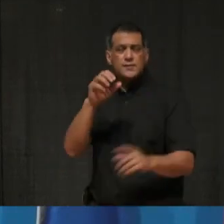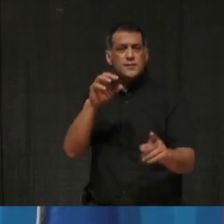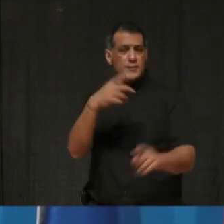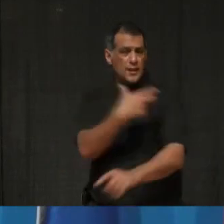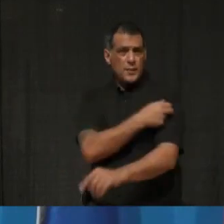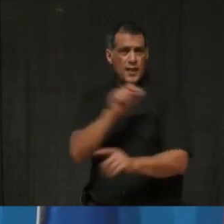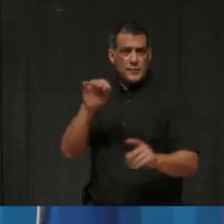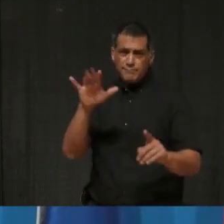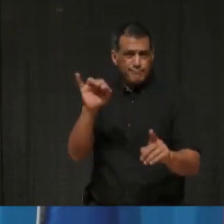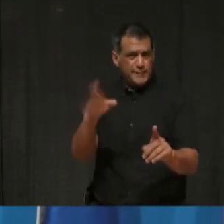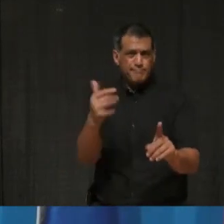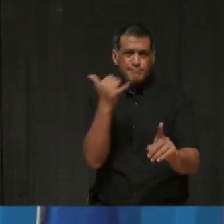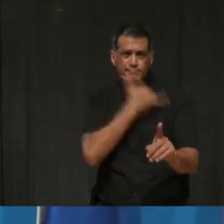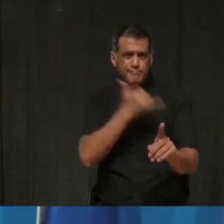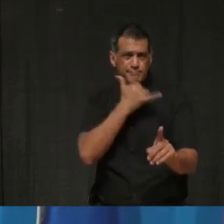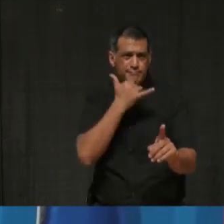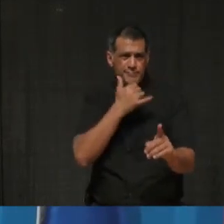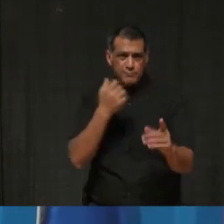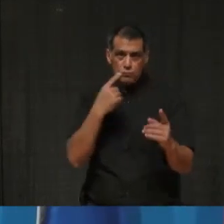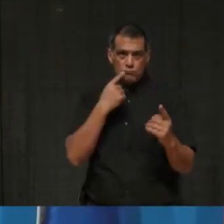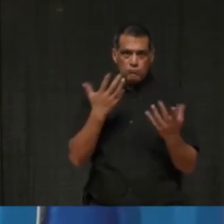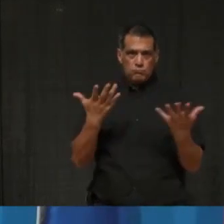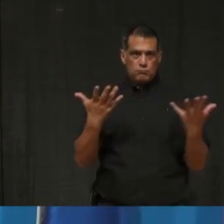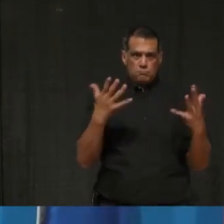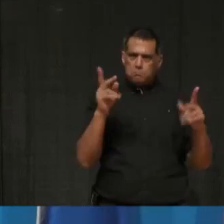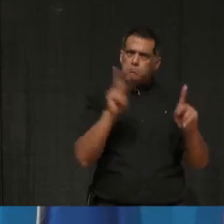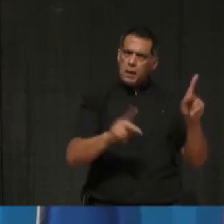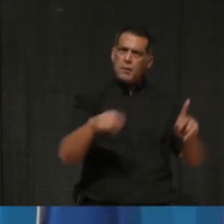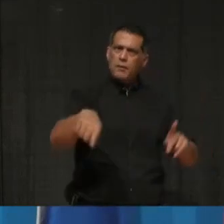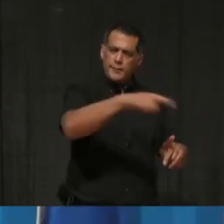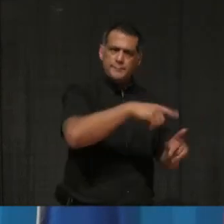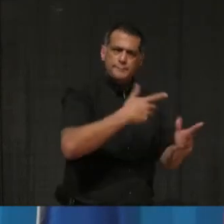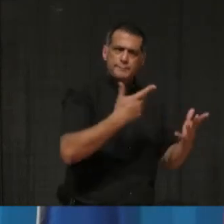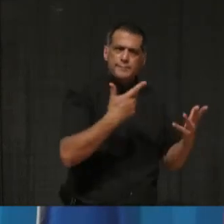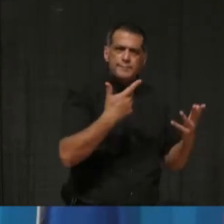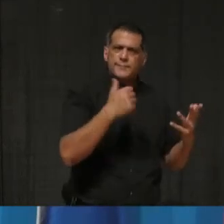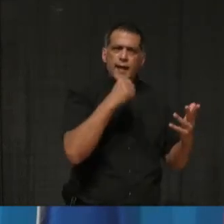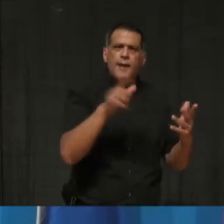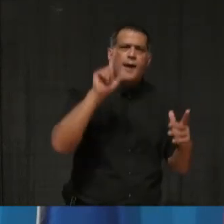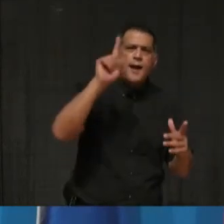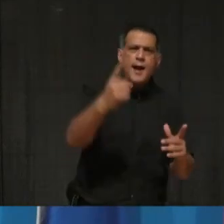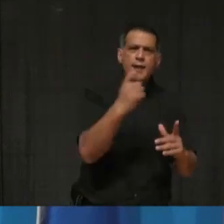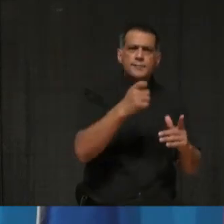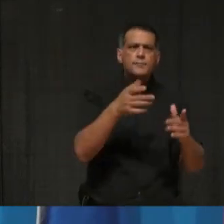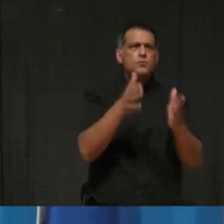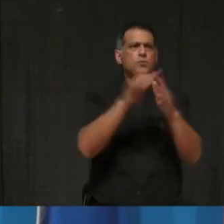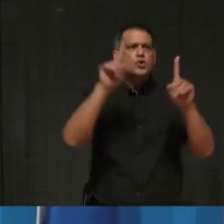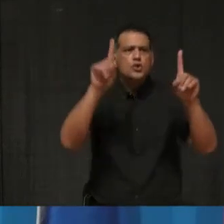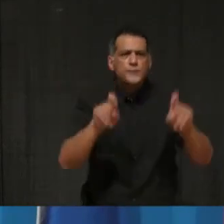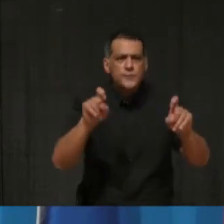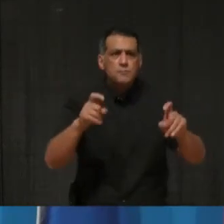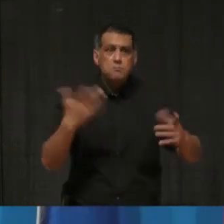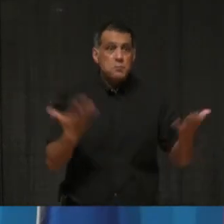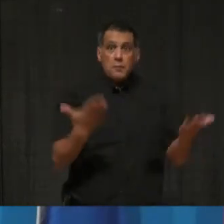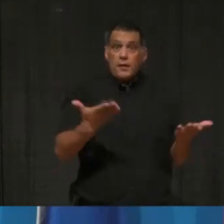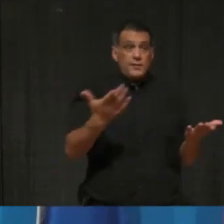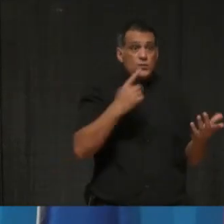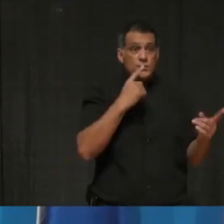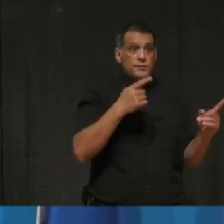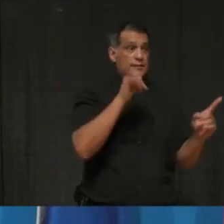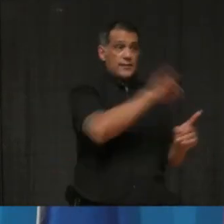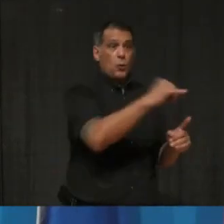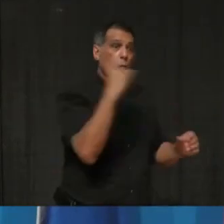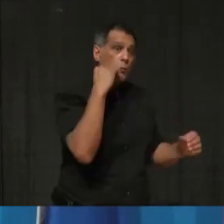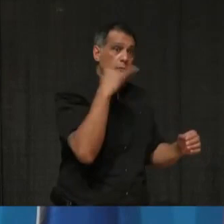uh, people are not seeking it, uh, because they are staying home or they're not seeking it because there's, uh, less of a need for it. So I think there's,